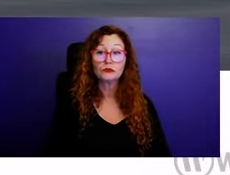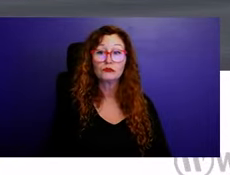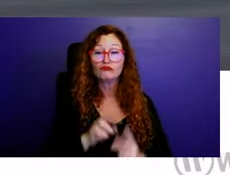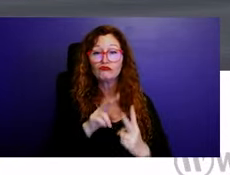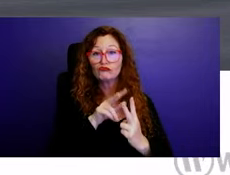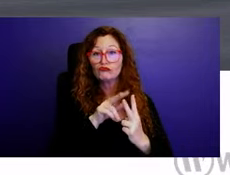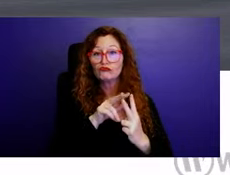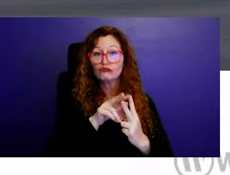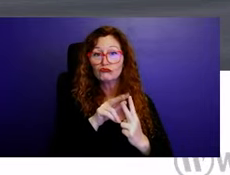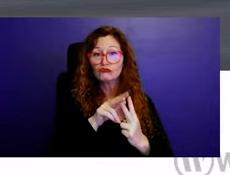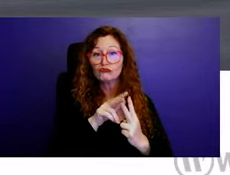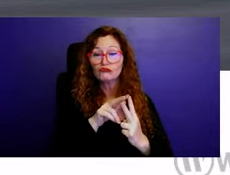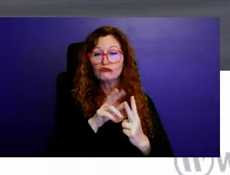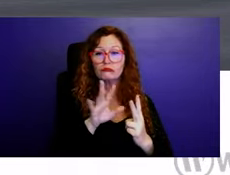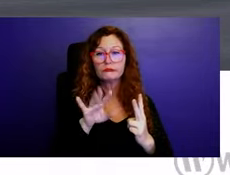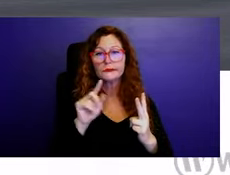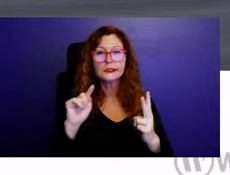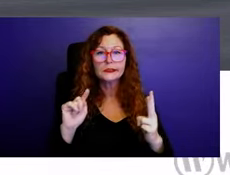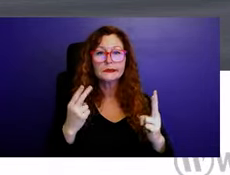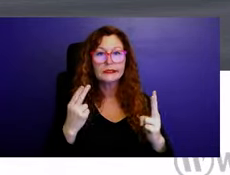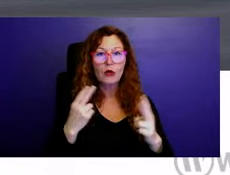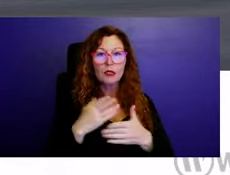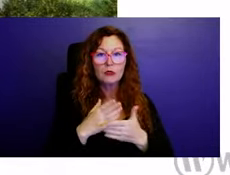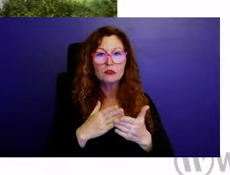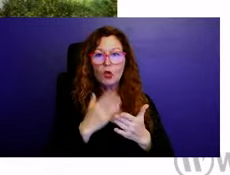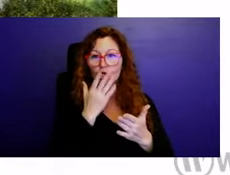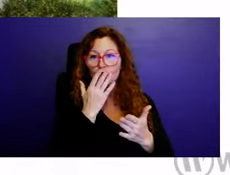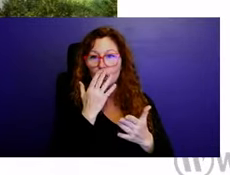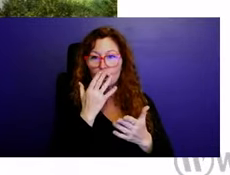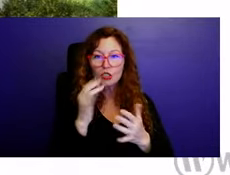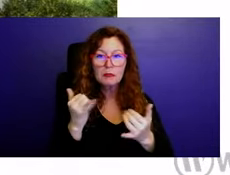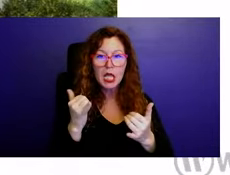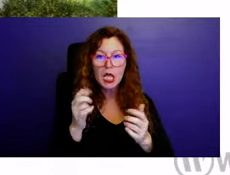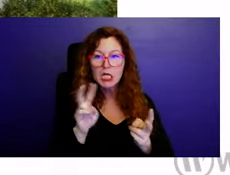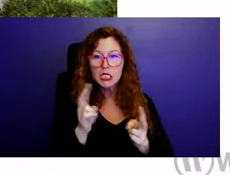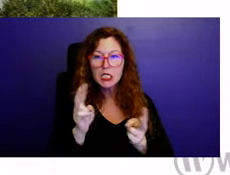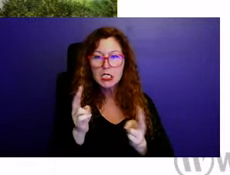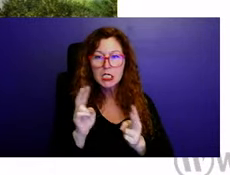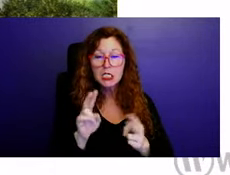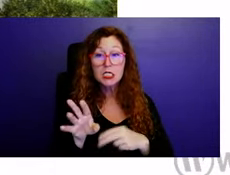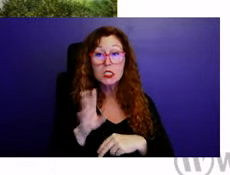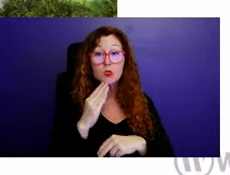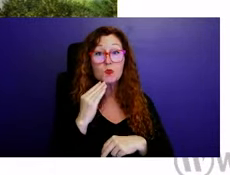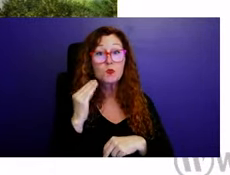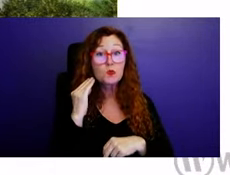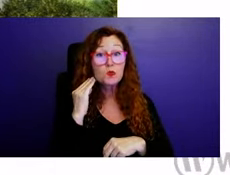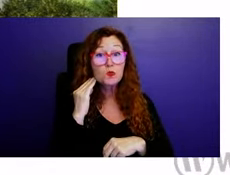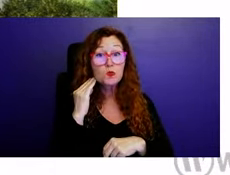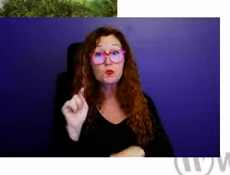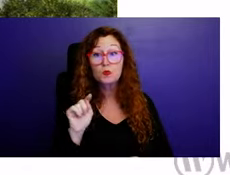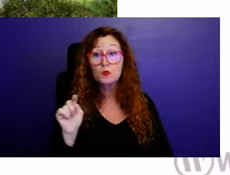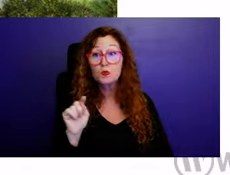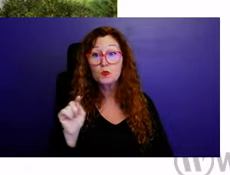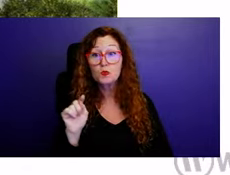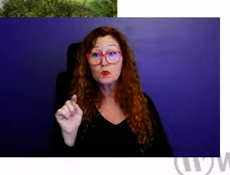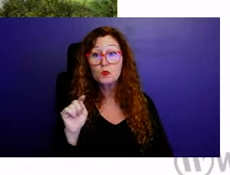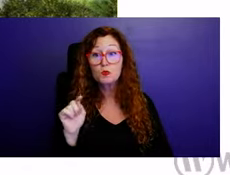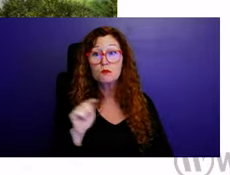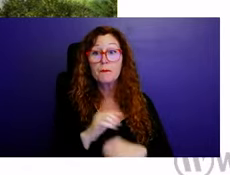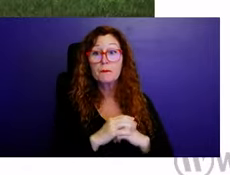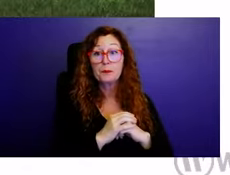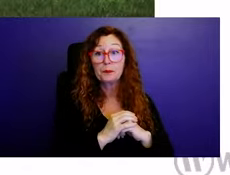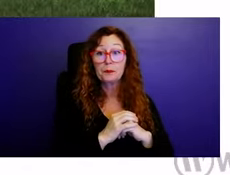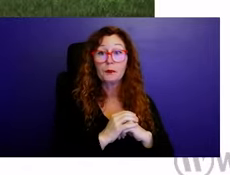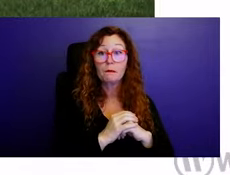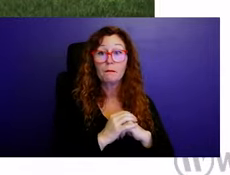um, you know, flips the colors a little bit. Um, then this is the Hamden model. I was talking about the two story. Um,